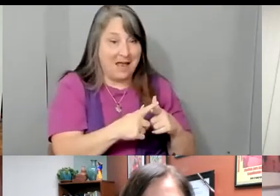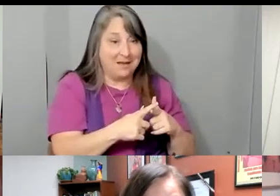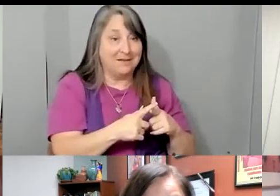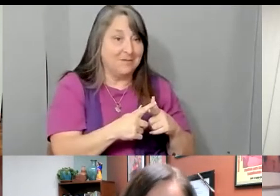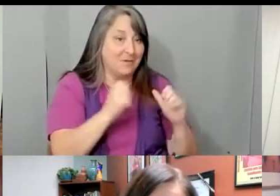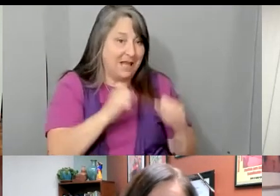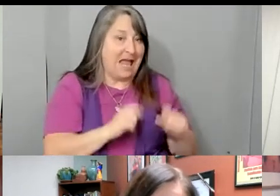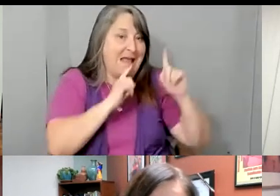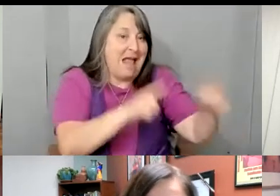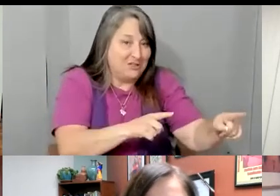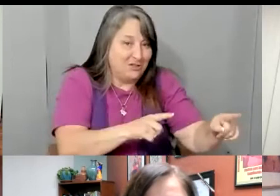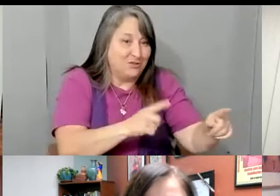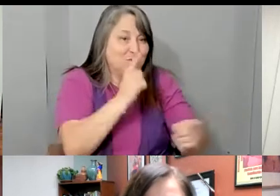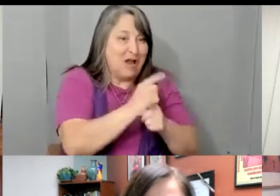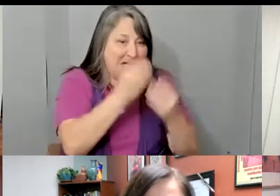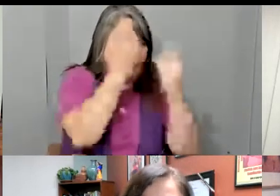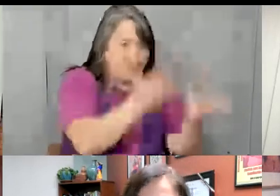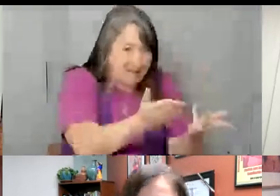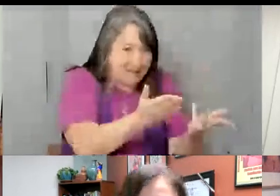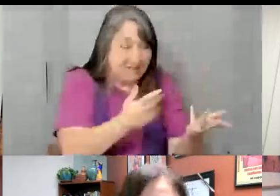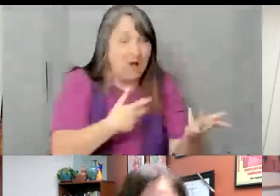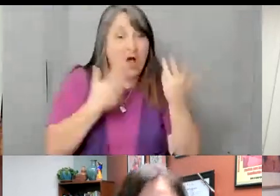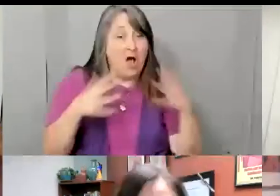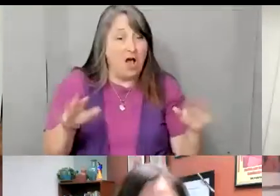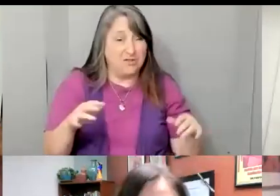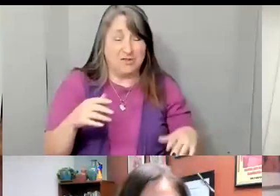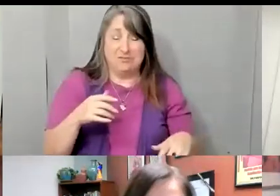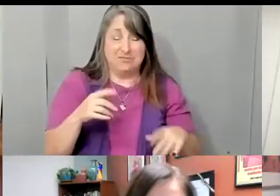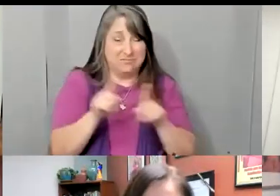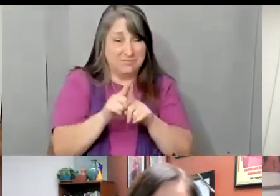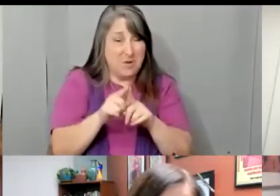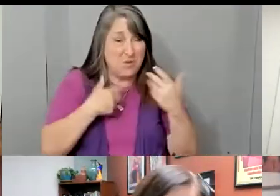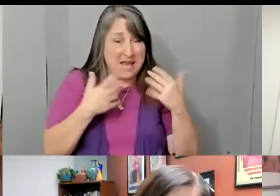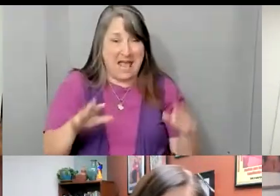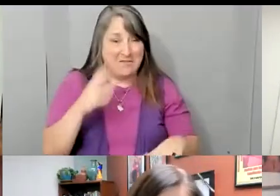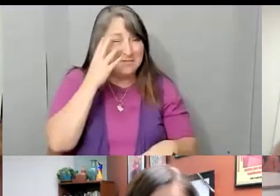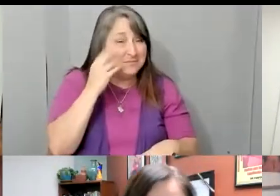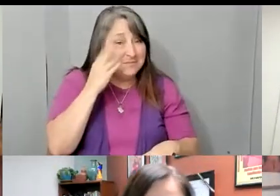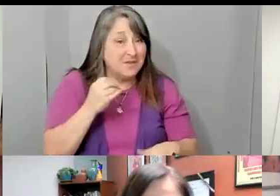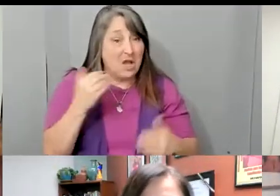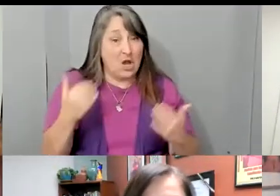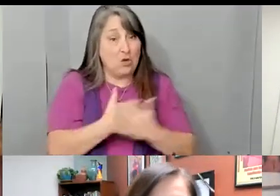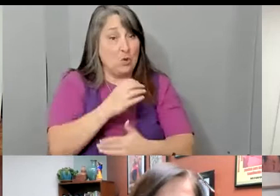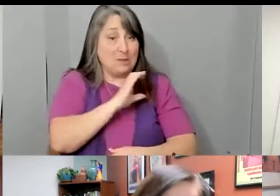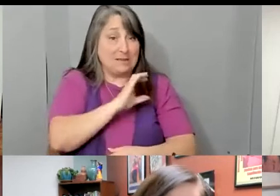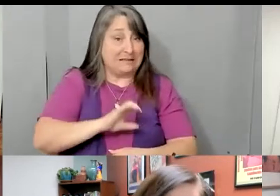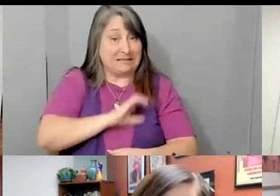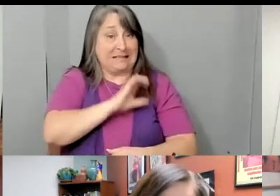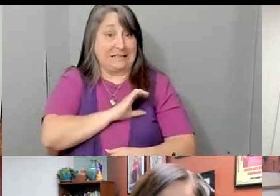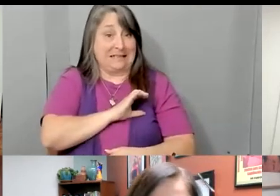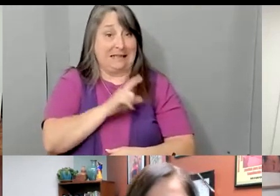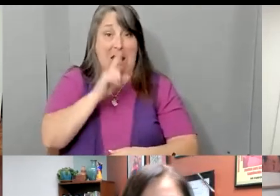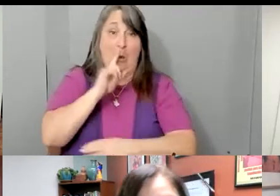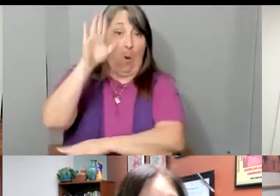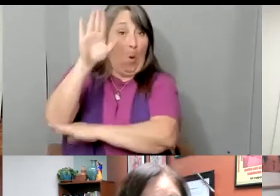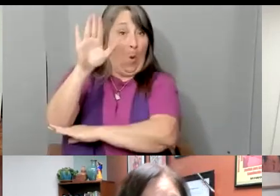hemos visto, por ejemplo, que cuando un nuevo ciudadano, verdad, toma su juramento afuera de